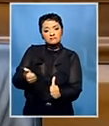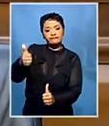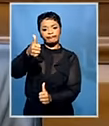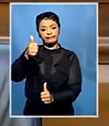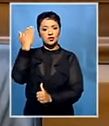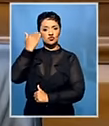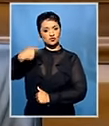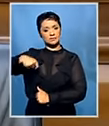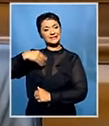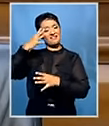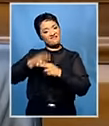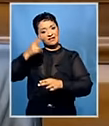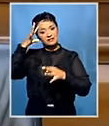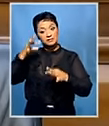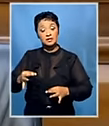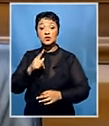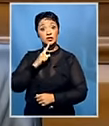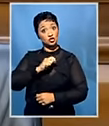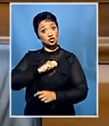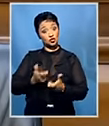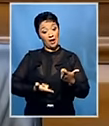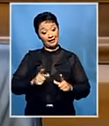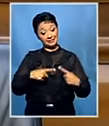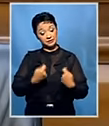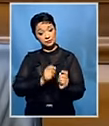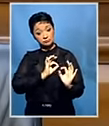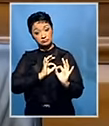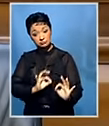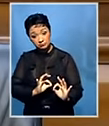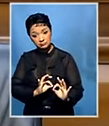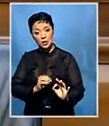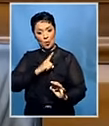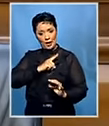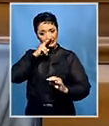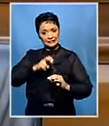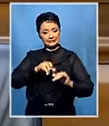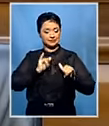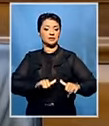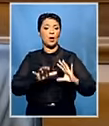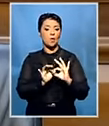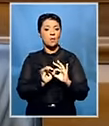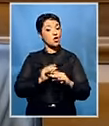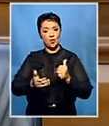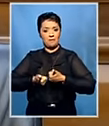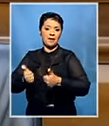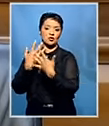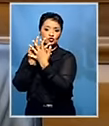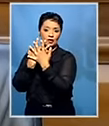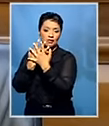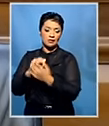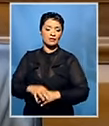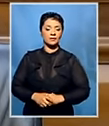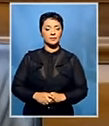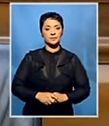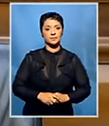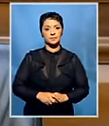judges to decide whether his legal team put up a strong case to keep him out of jail. Crisalda